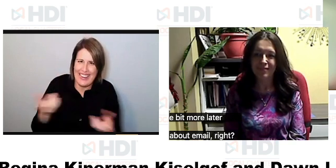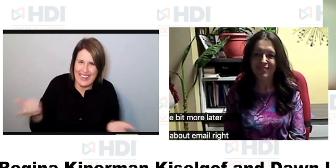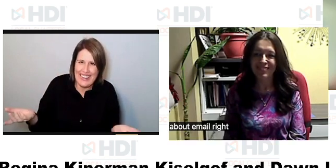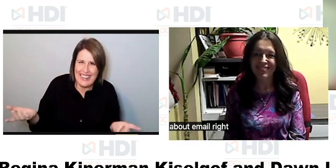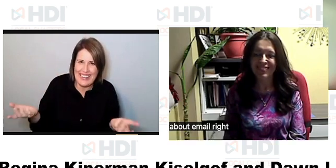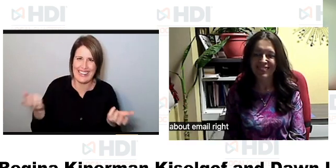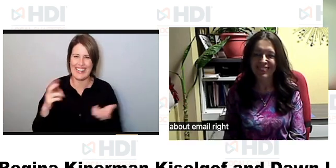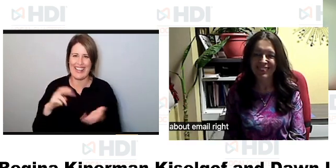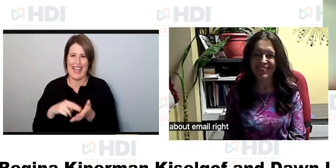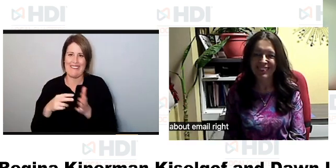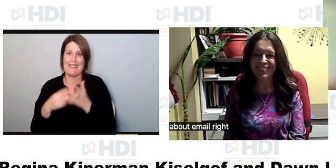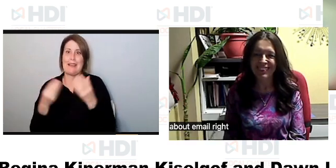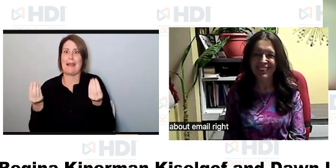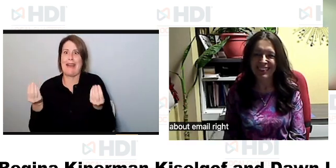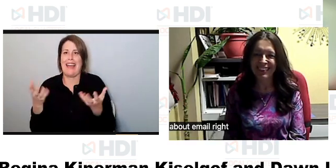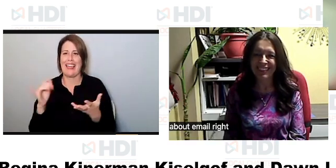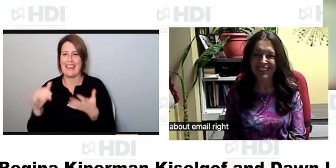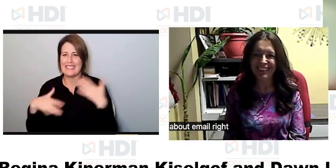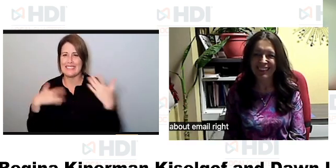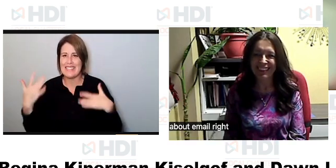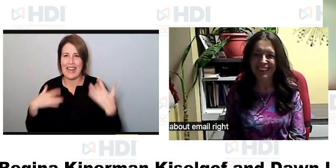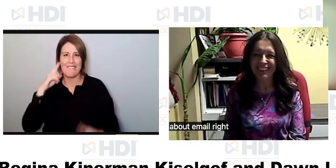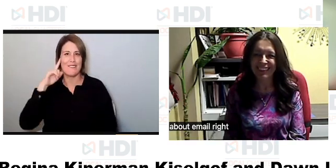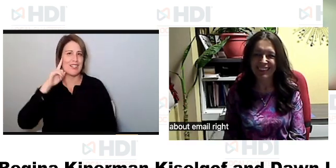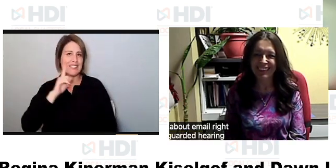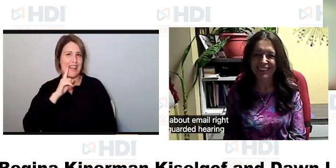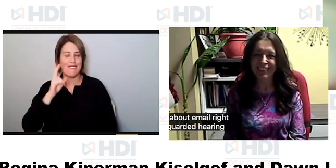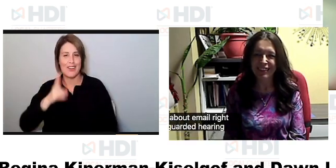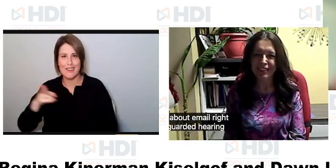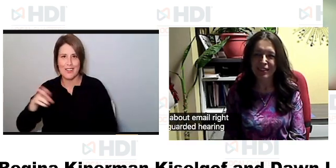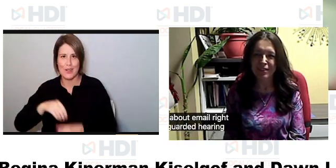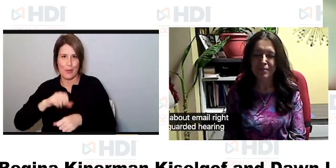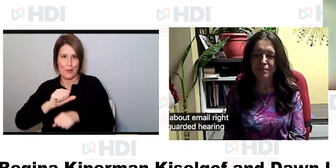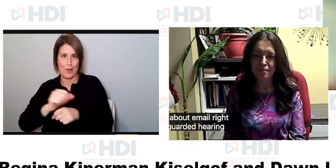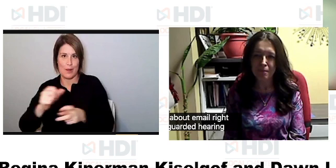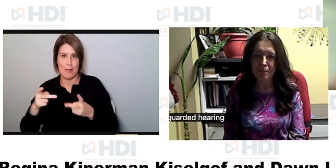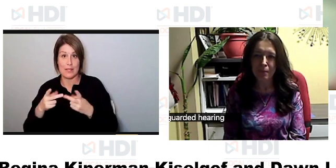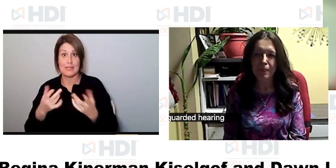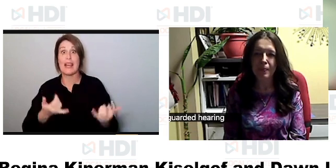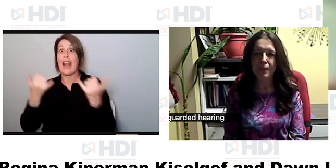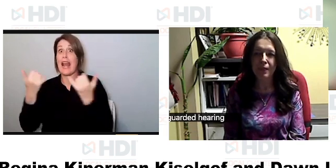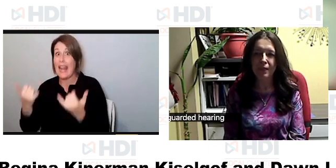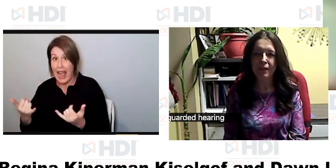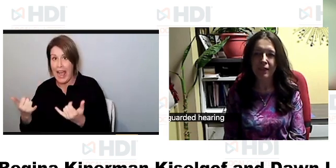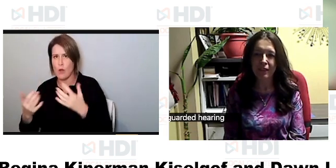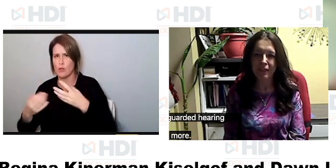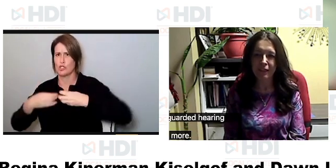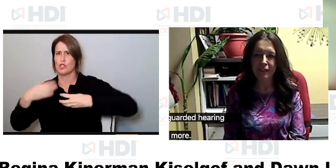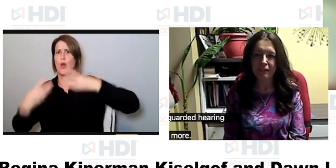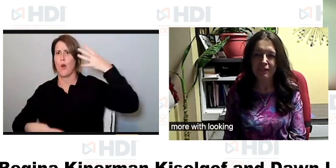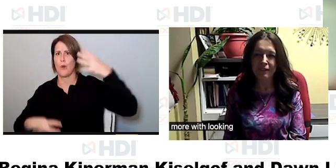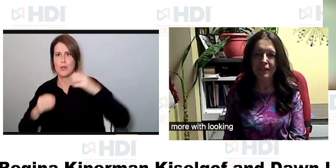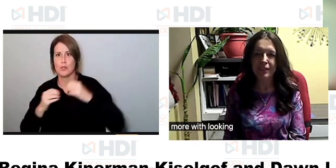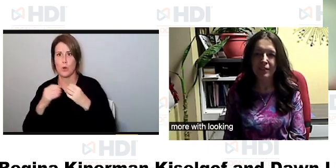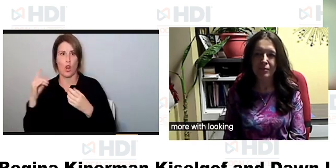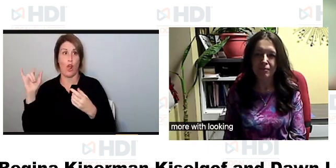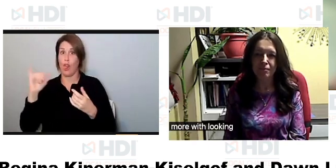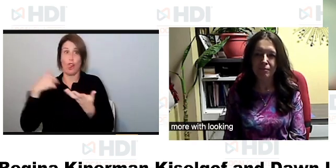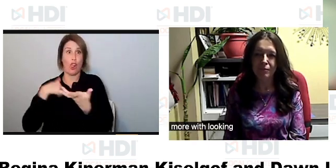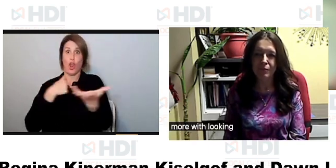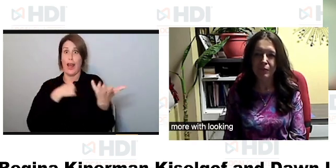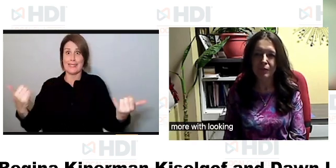email yeah hard of hearing individuals in the workplace and now there is just so much more with look at us right now